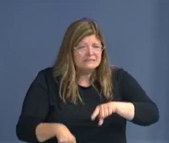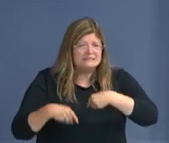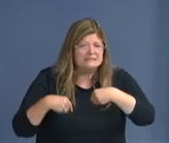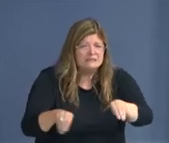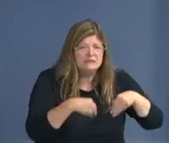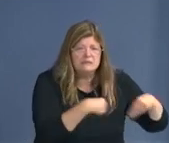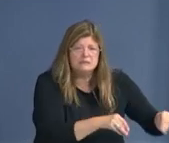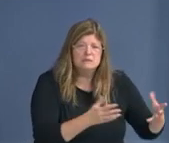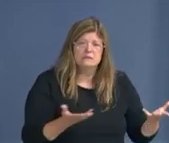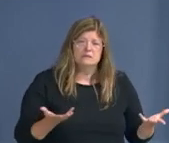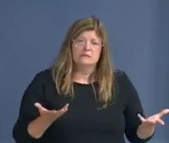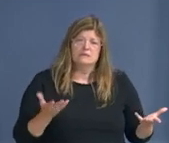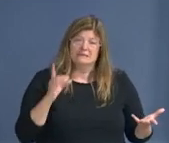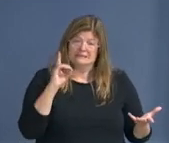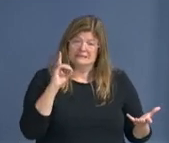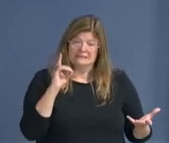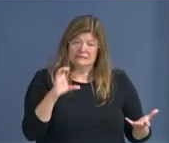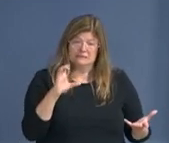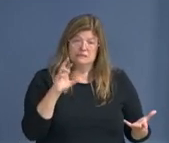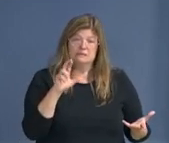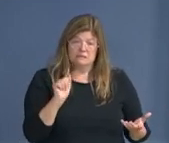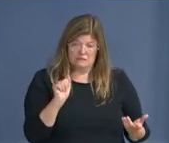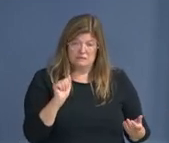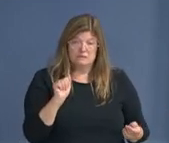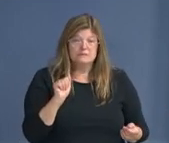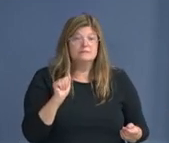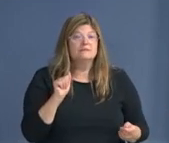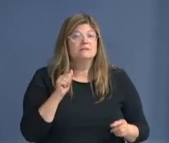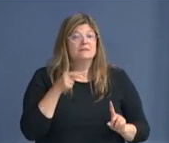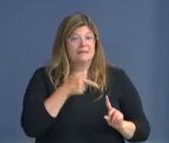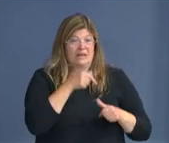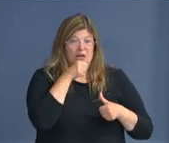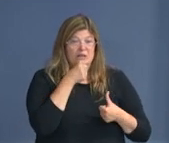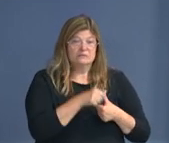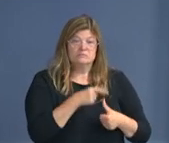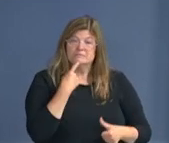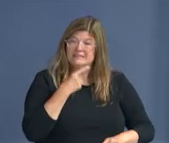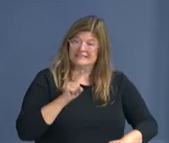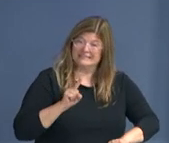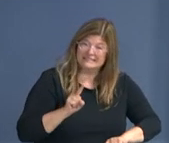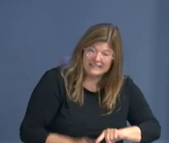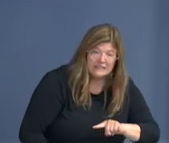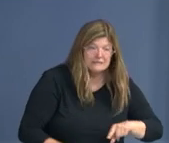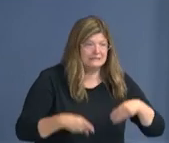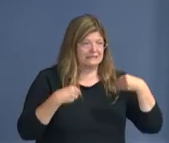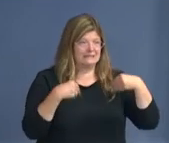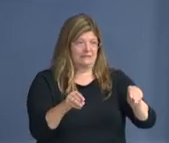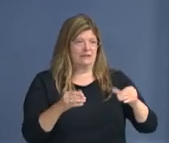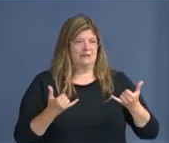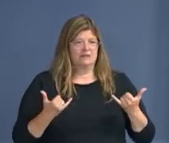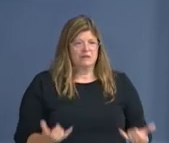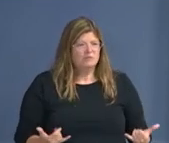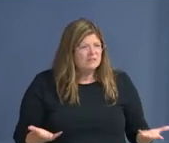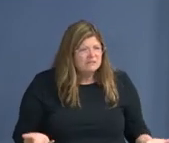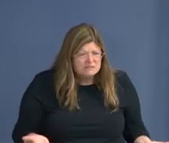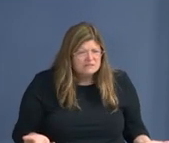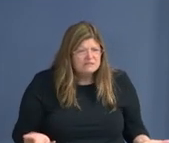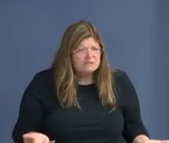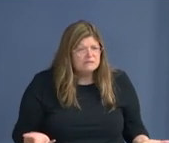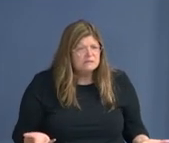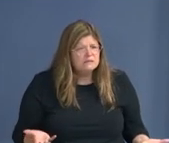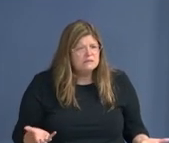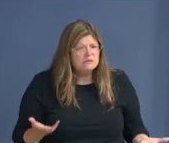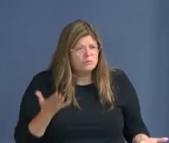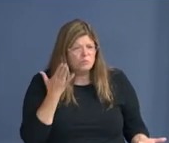cited basically the COVID situation and social unrest. If it's, you know, a problem for Costco,